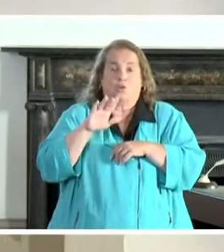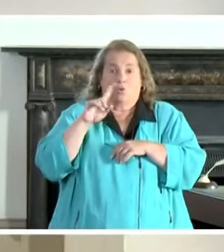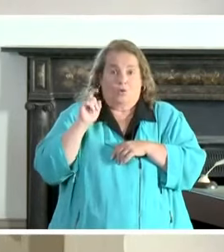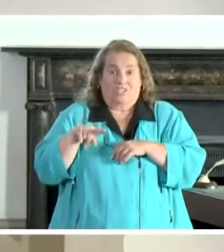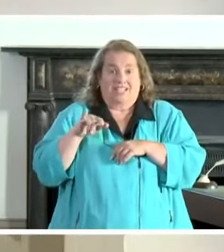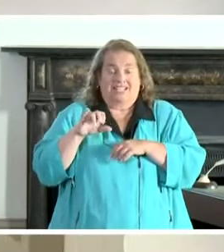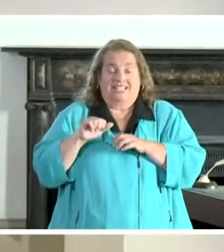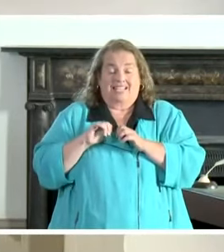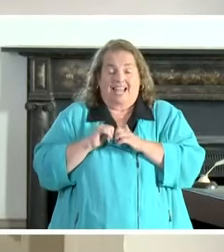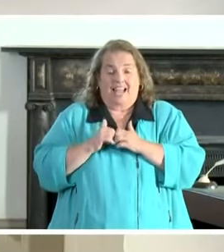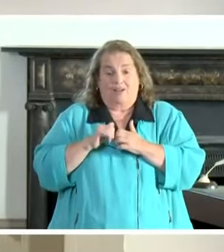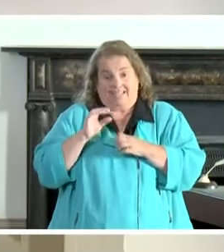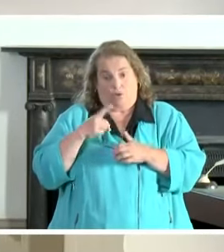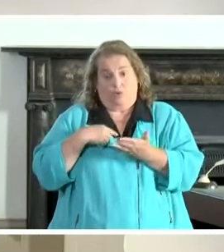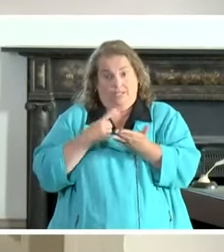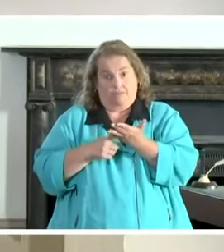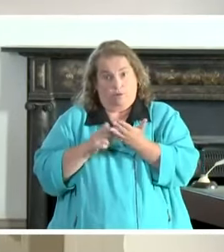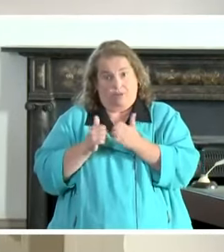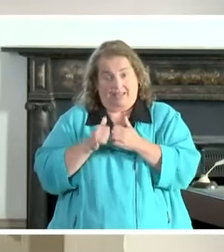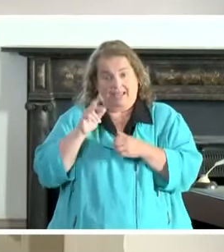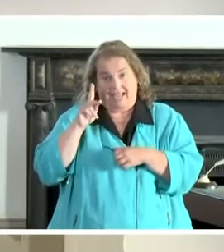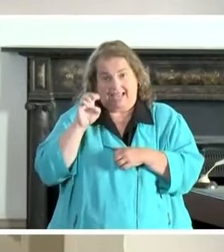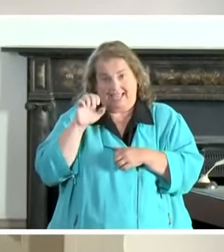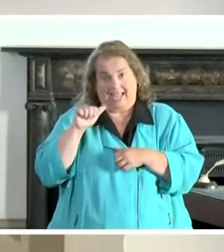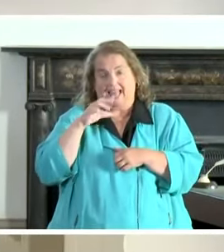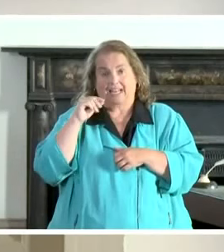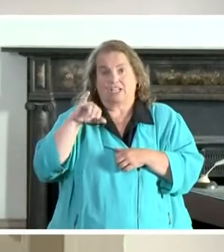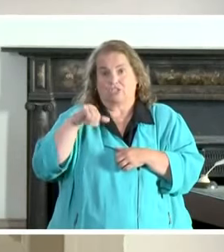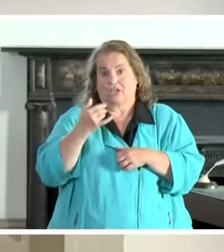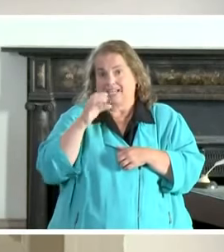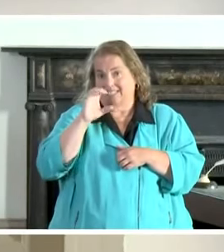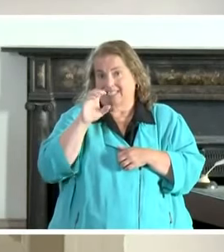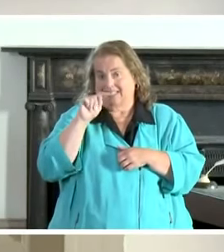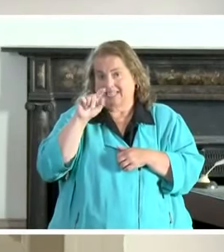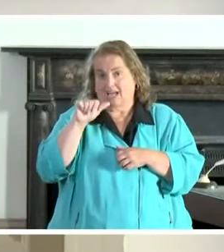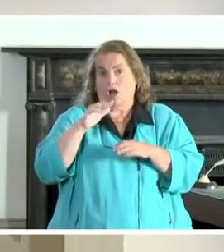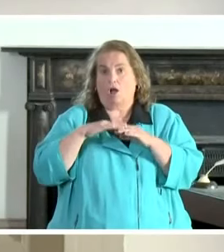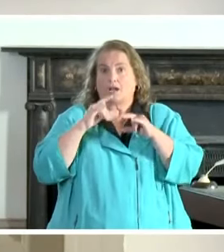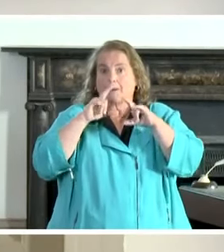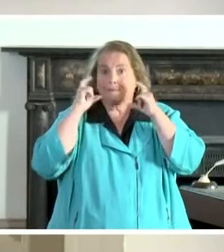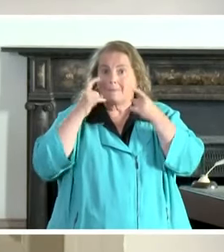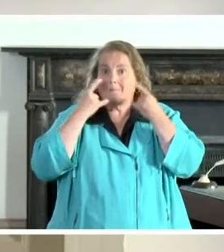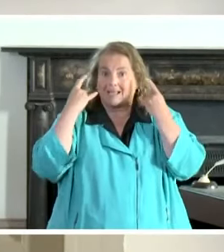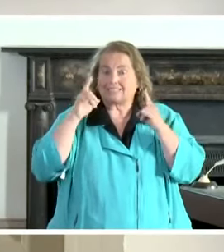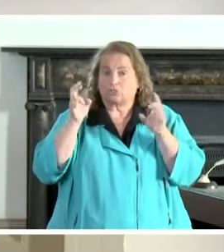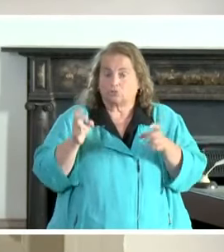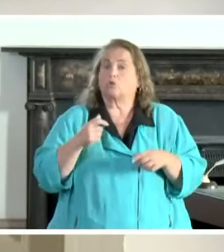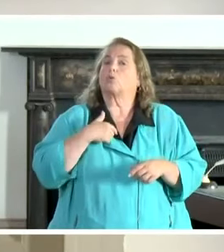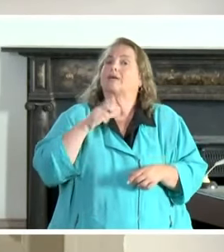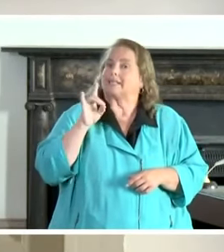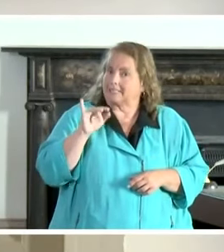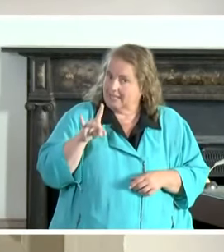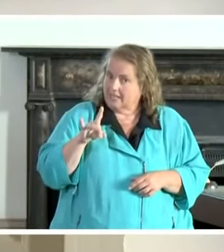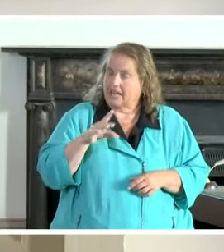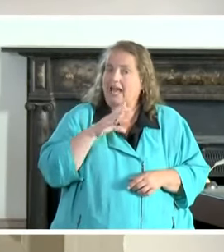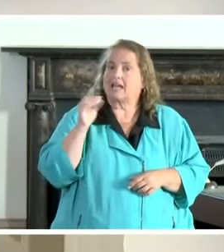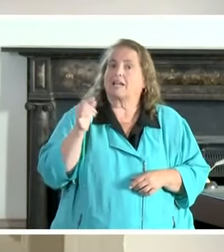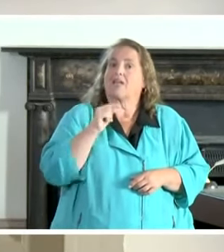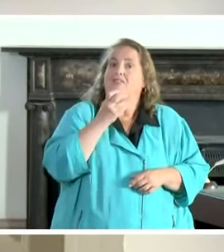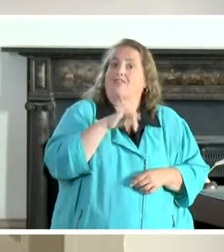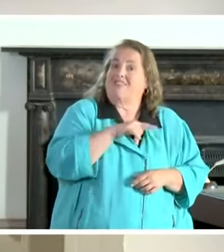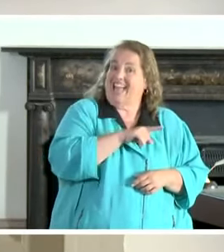how have we spoken with the KEA and JCTA on the mask issue that we have. And they